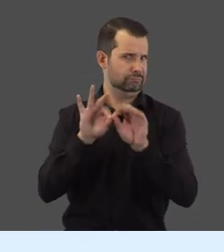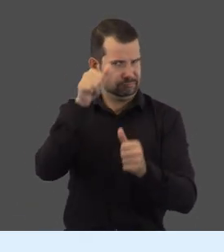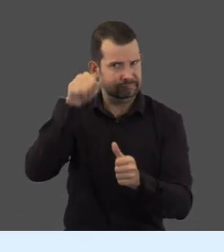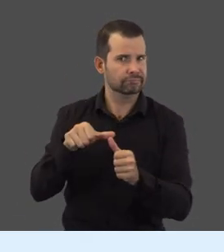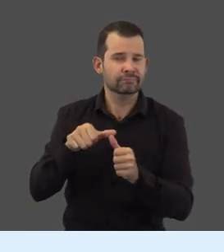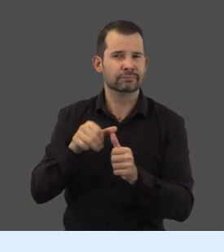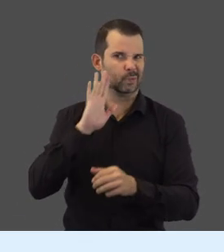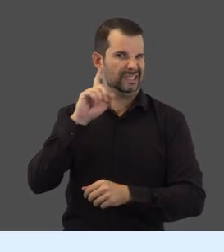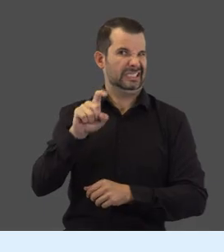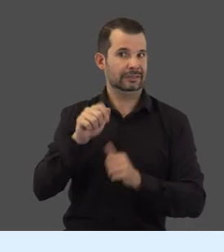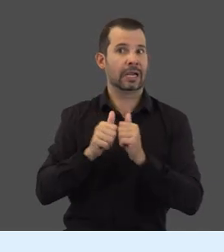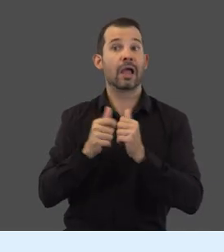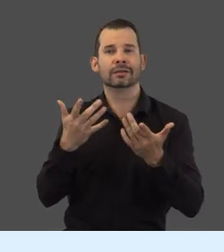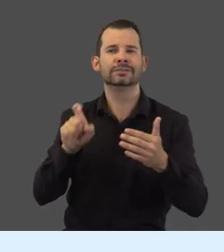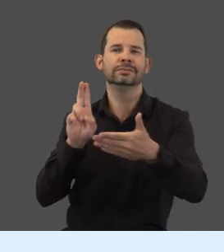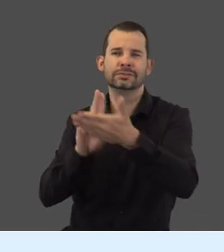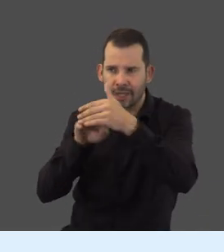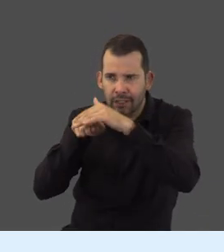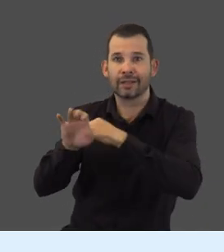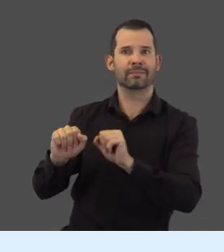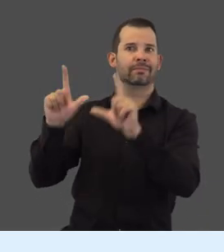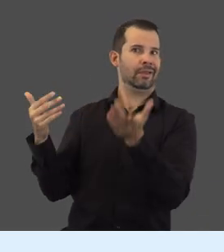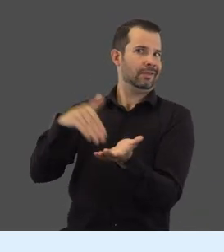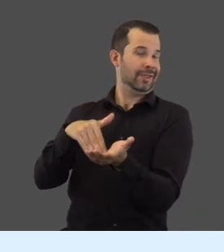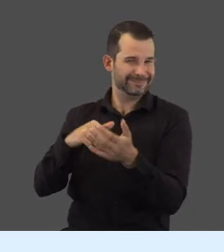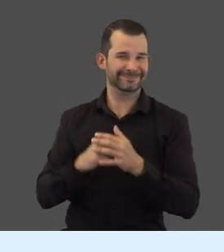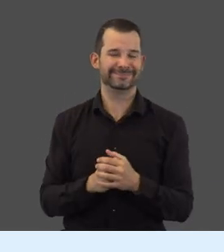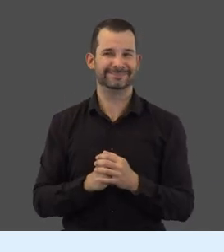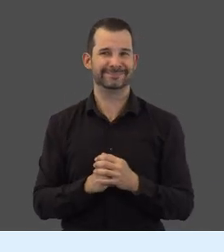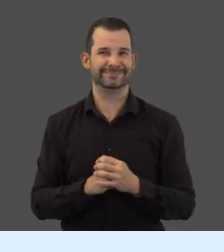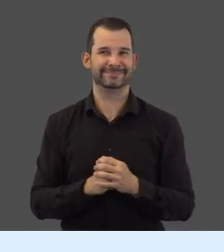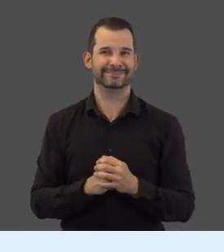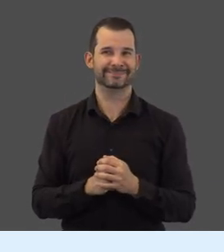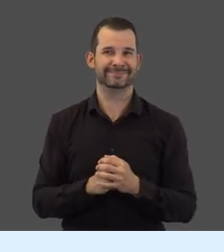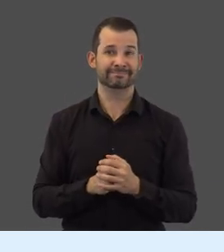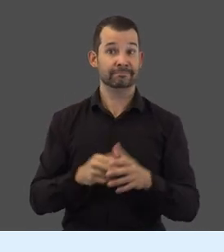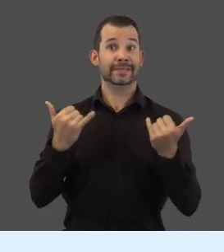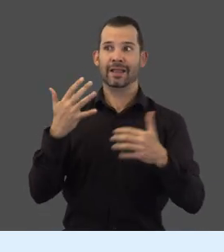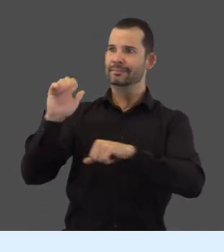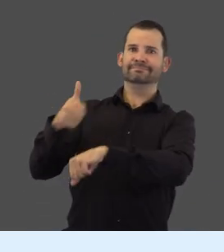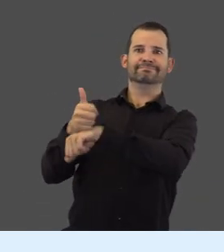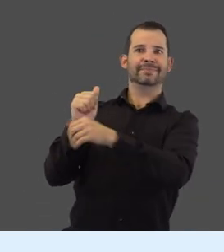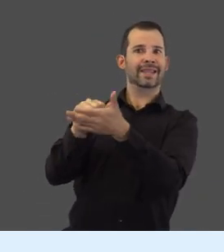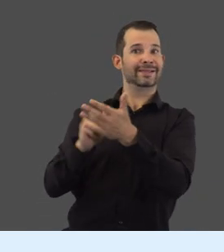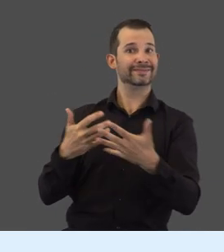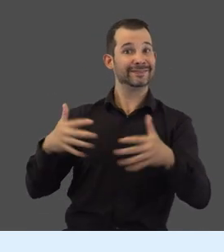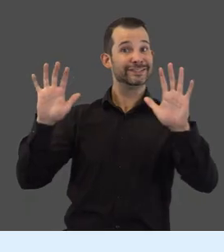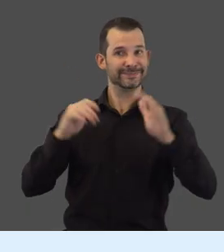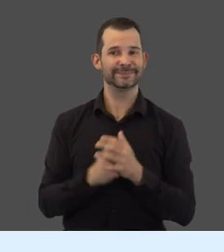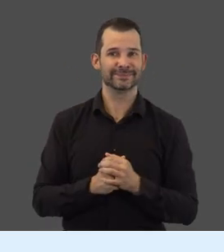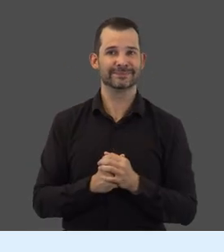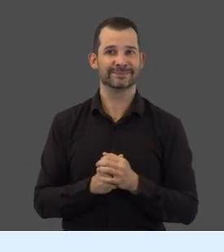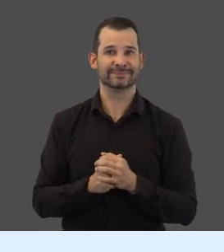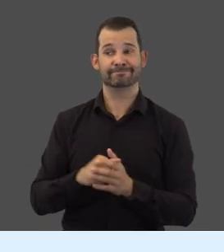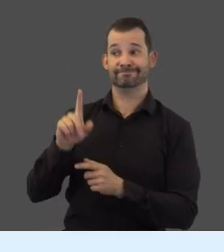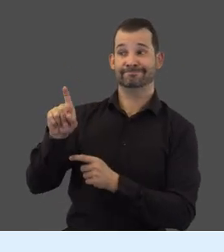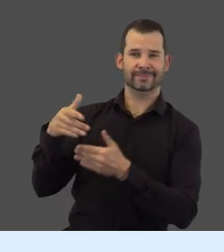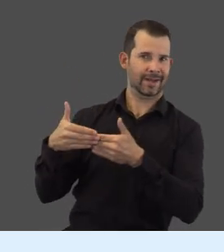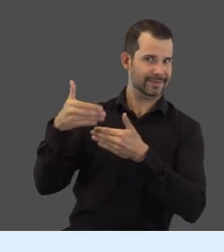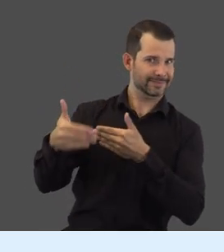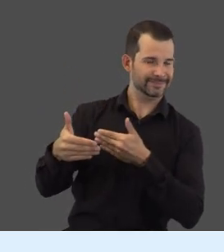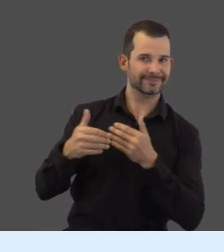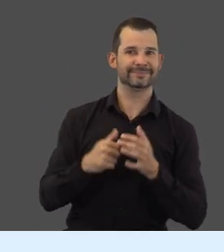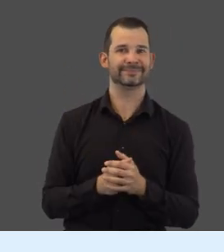password. You'll need them to sign into the portal again. Now you've created your account. Click